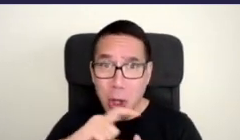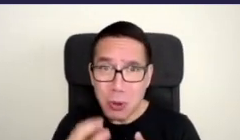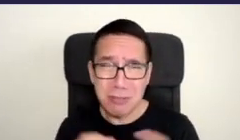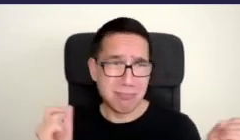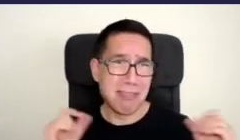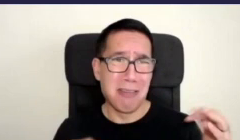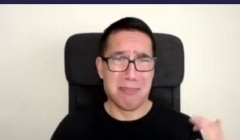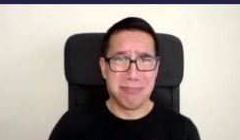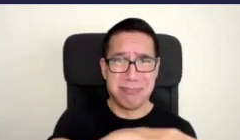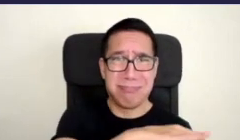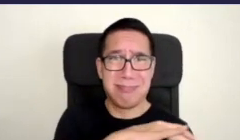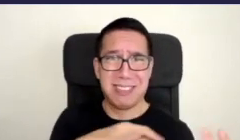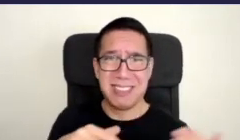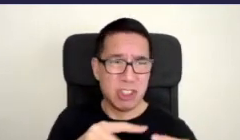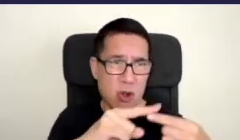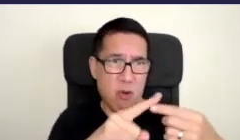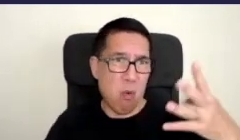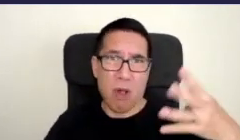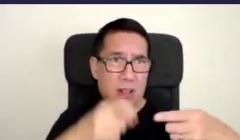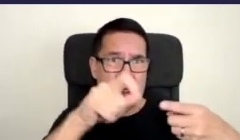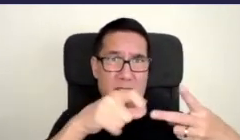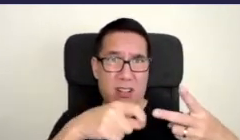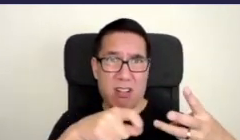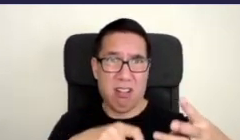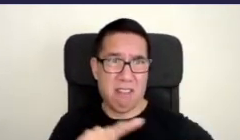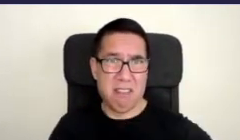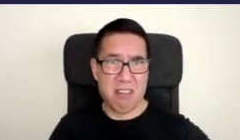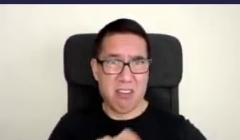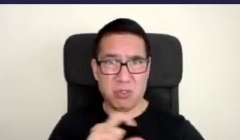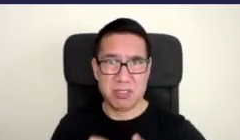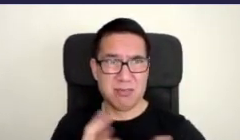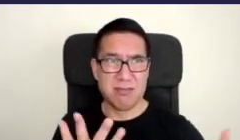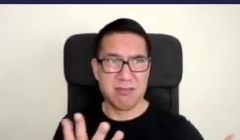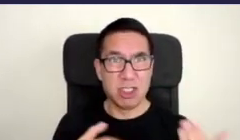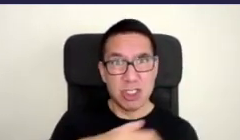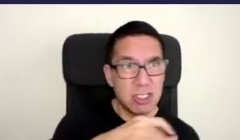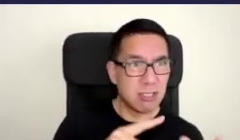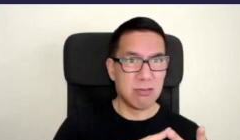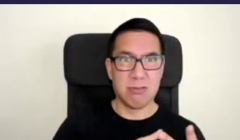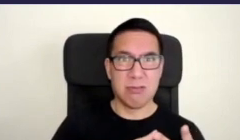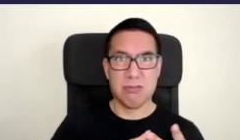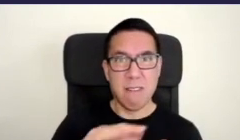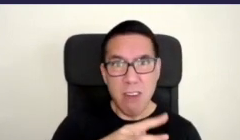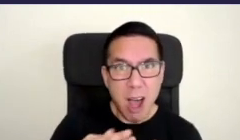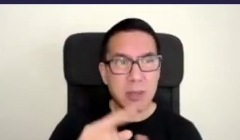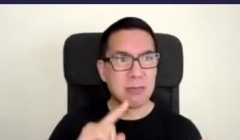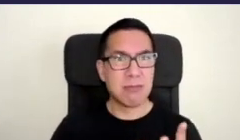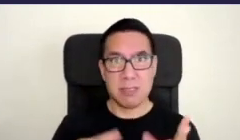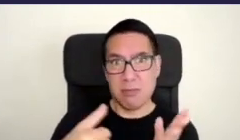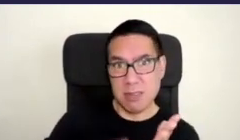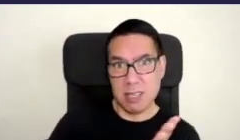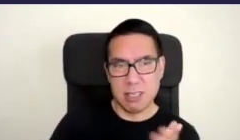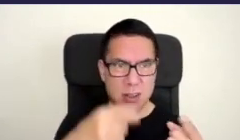it ticks all the boxes socially environmentally and economically